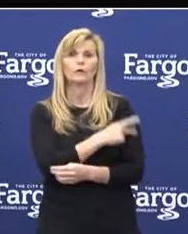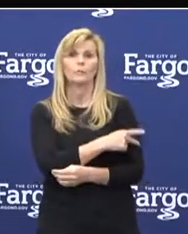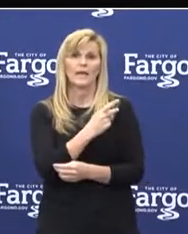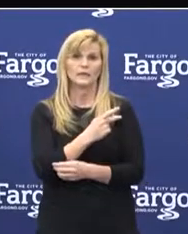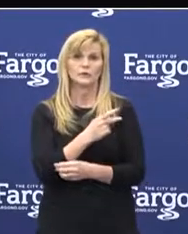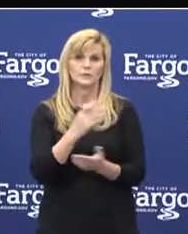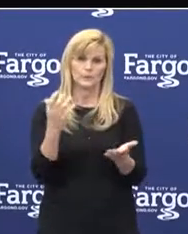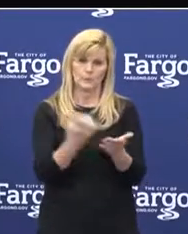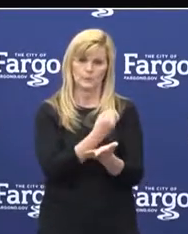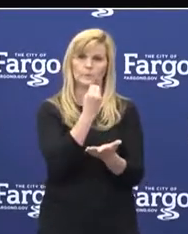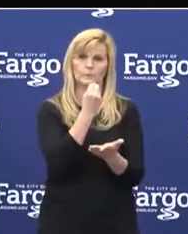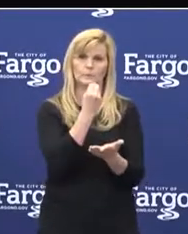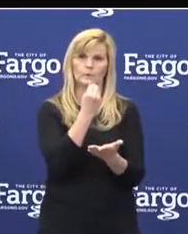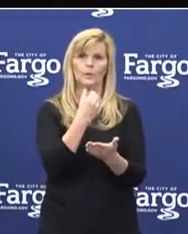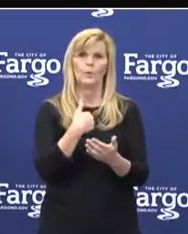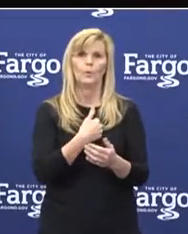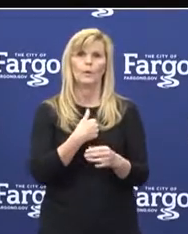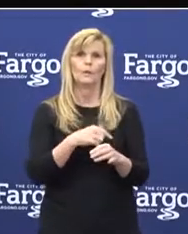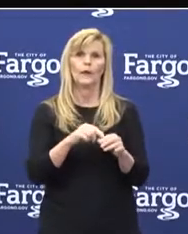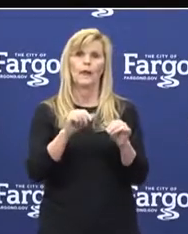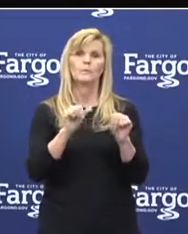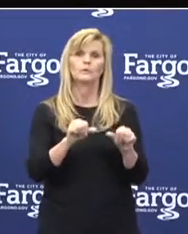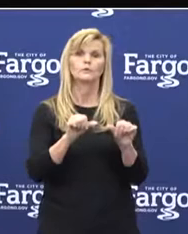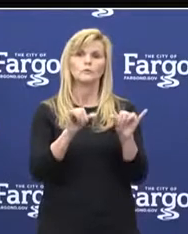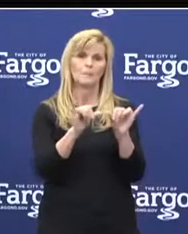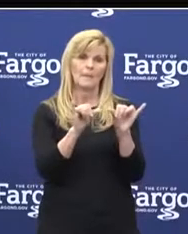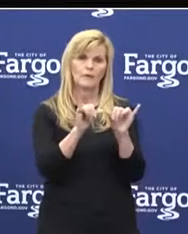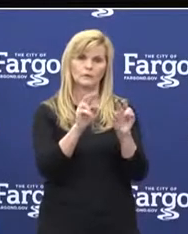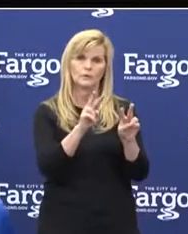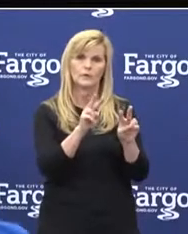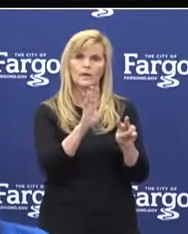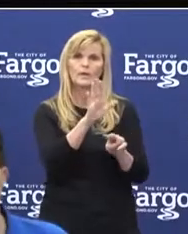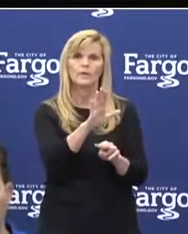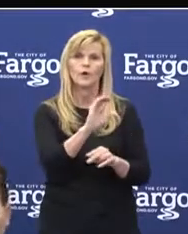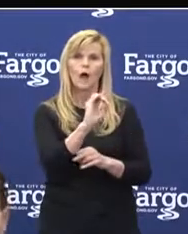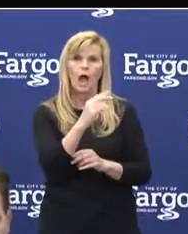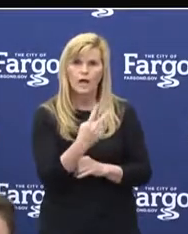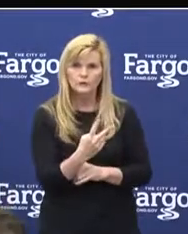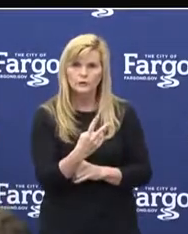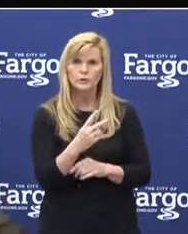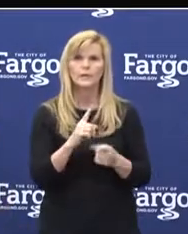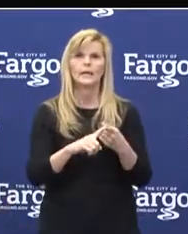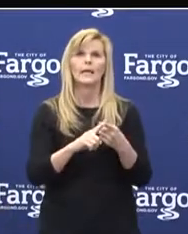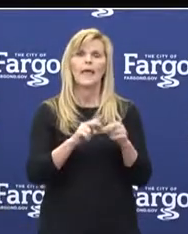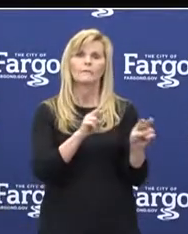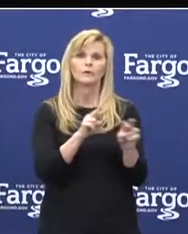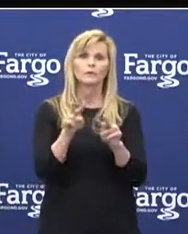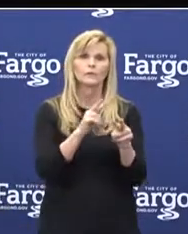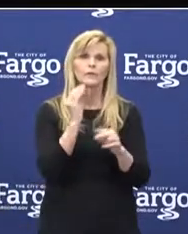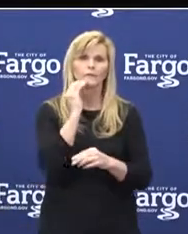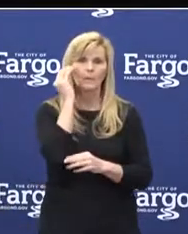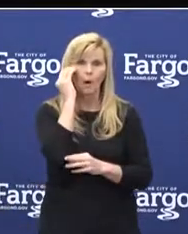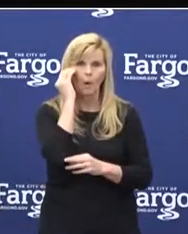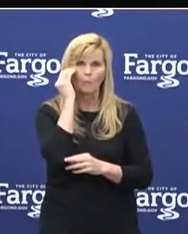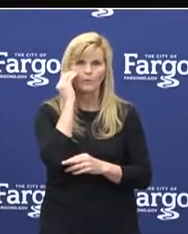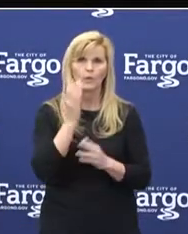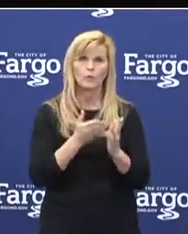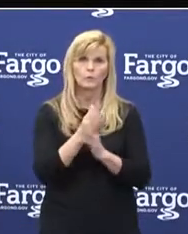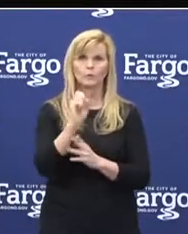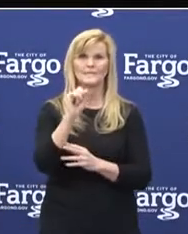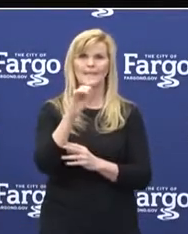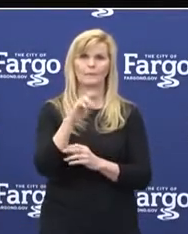of it. They are able to measure oxygen levels and temperature and have them monitored virtually from home by Sanford.